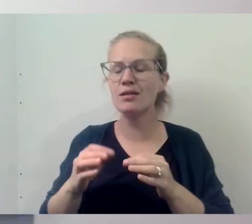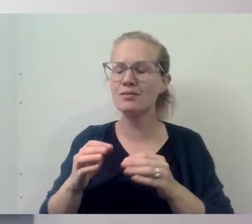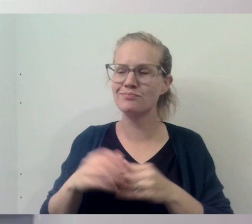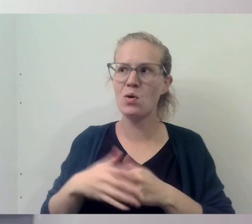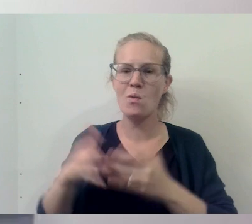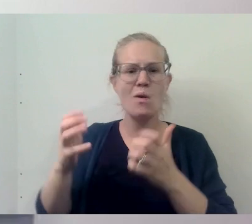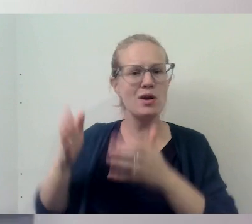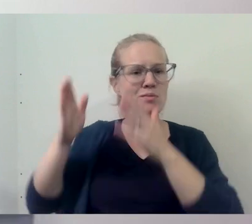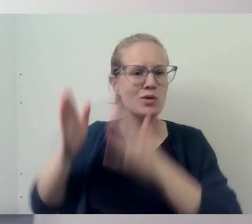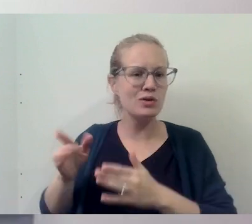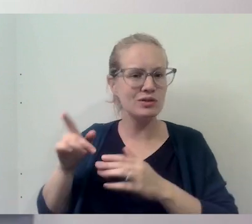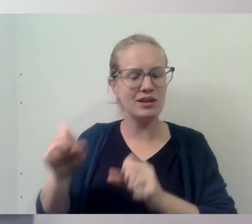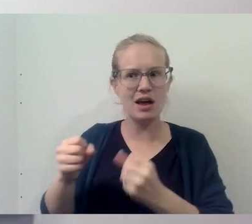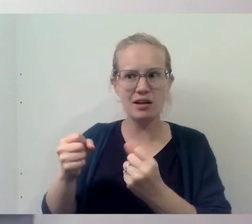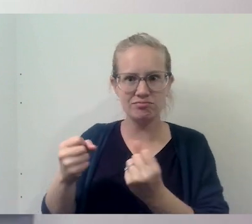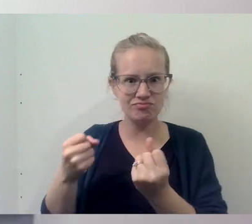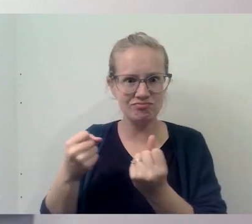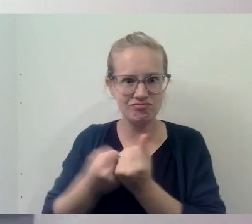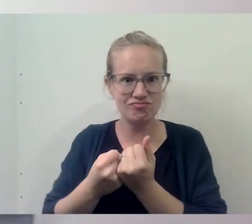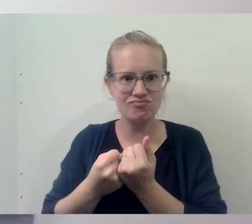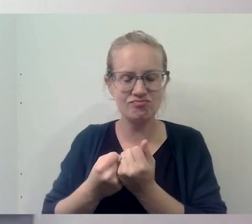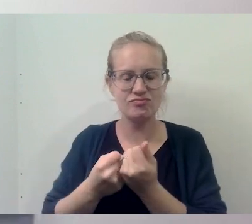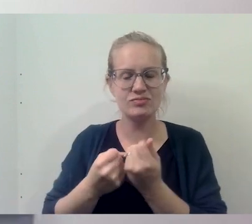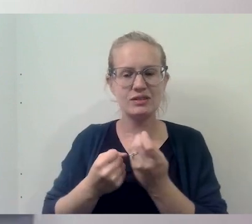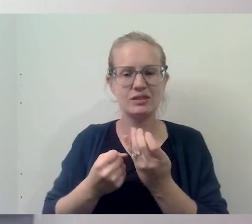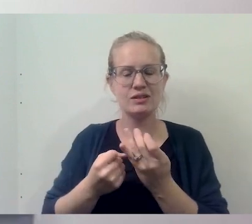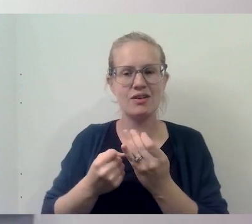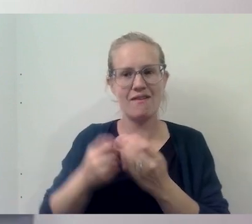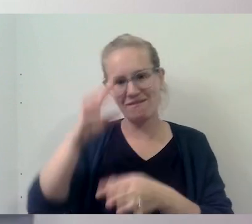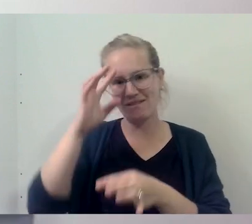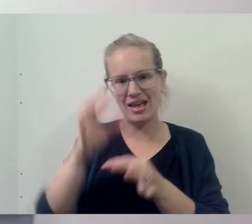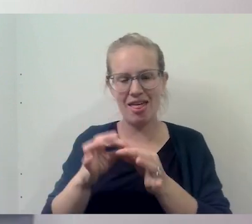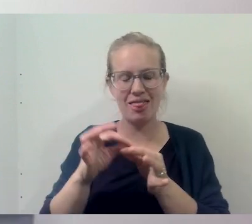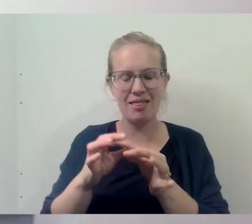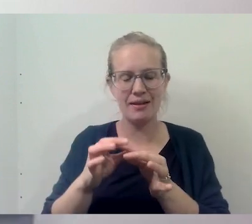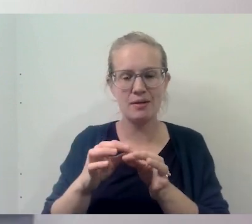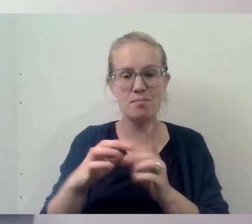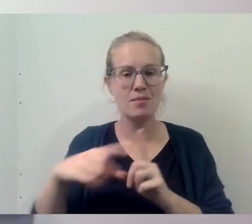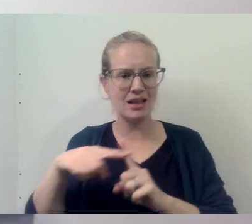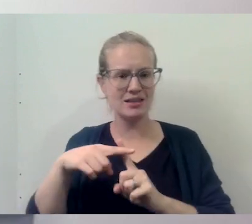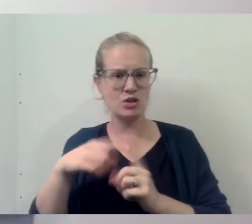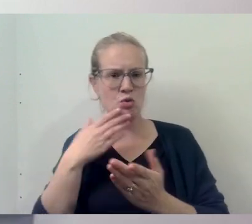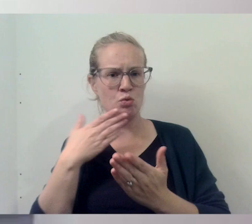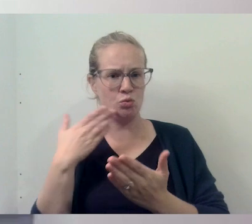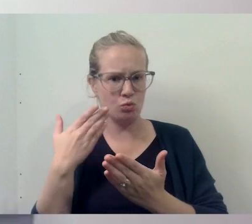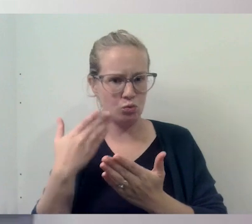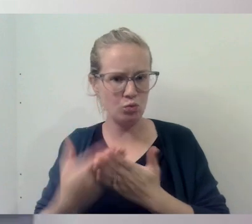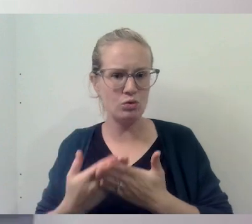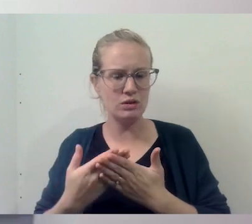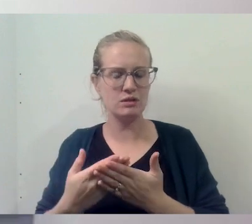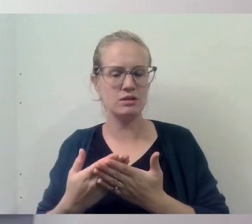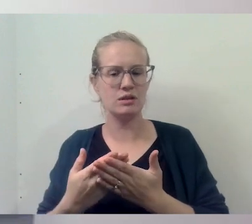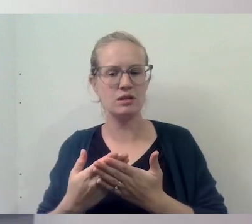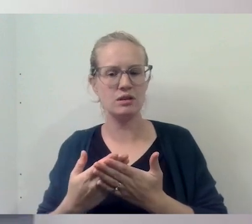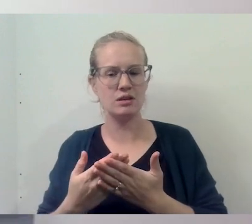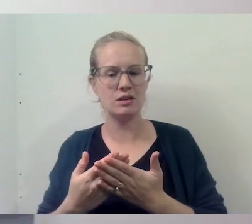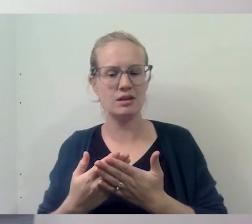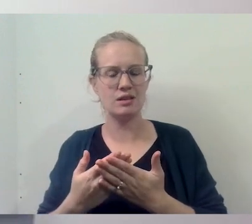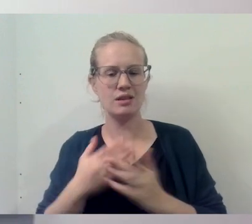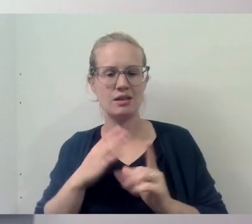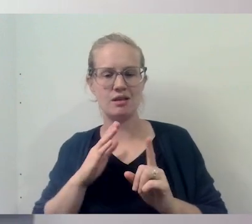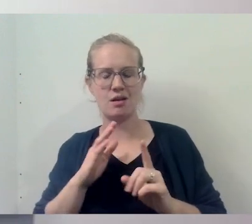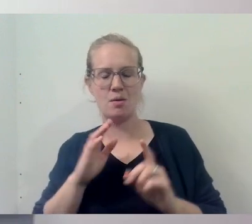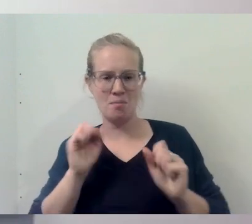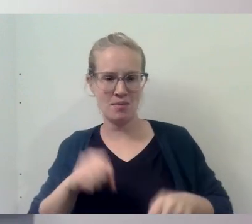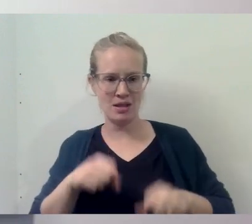um, um, their faith and, um, also their, their goodness and their ability to